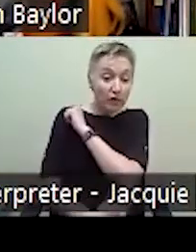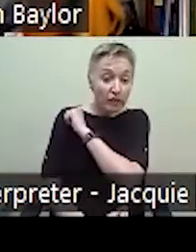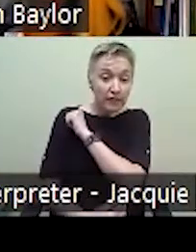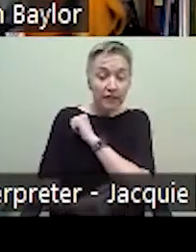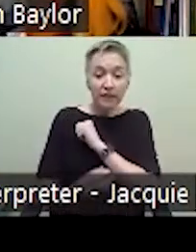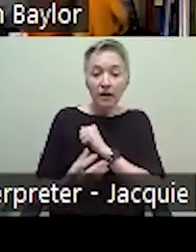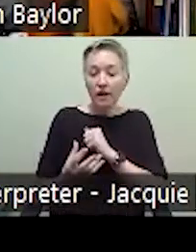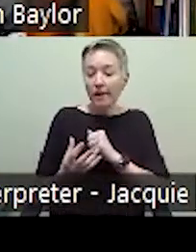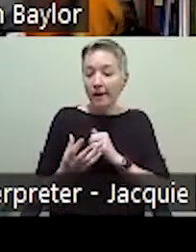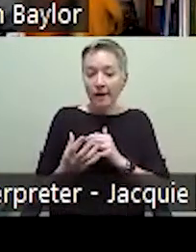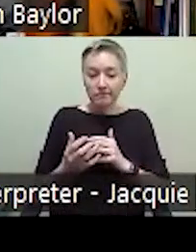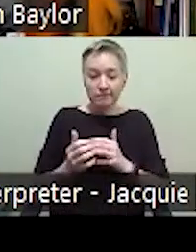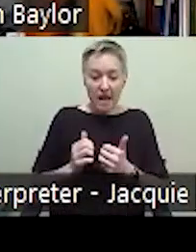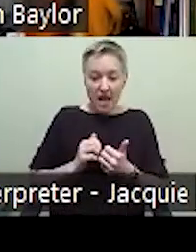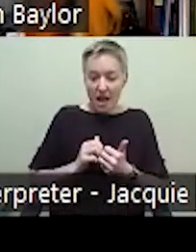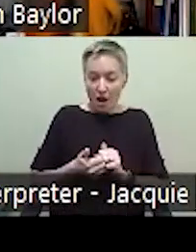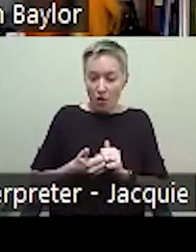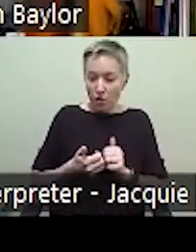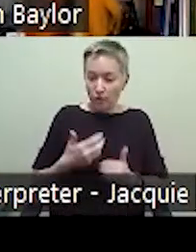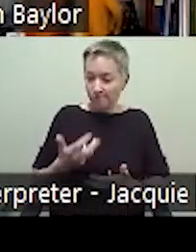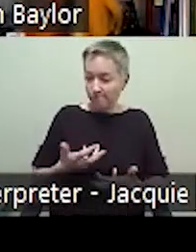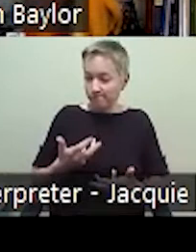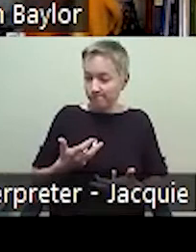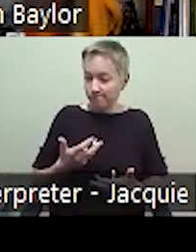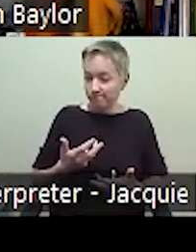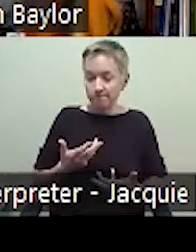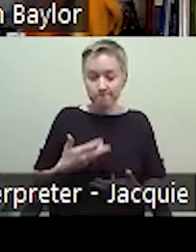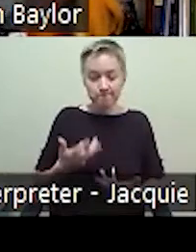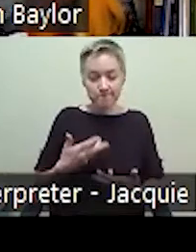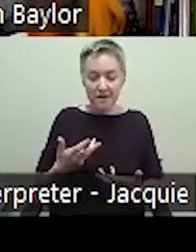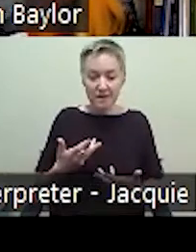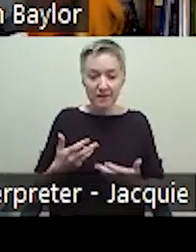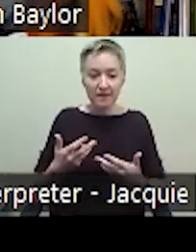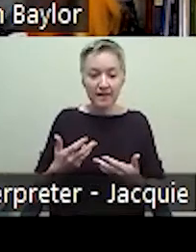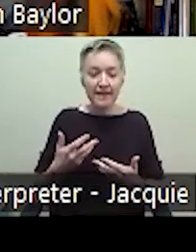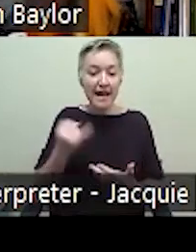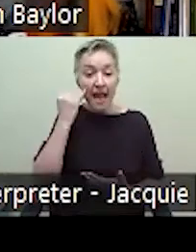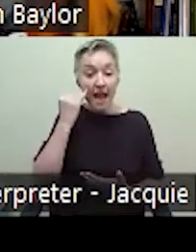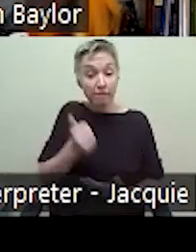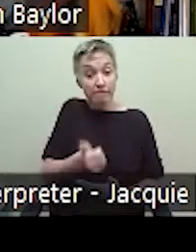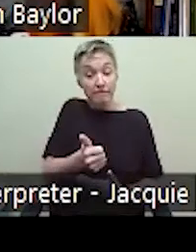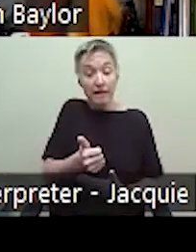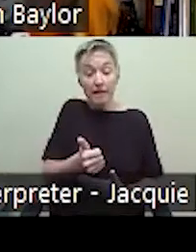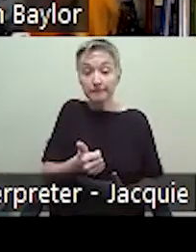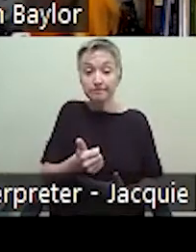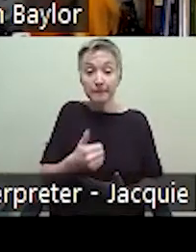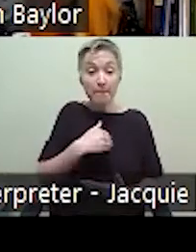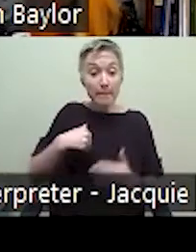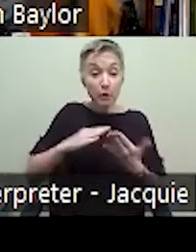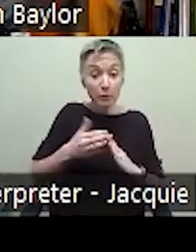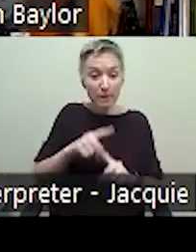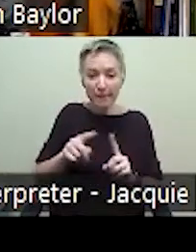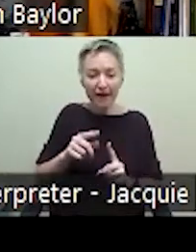very unstable or vulnerable member of the community can really put you at very high